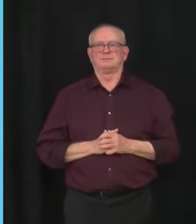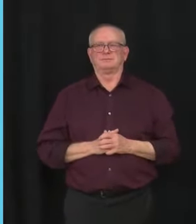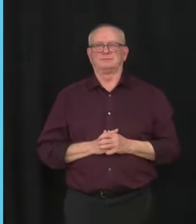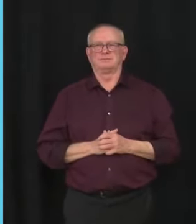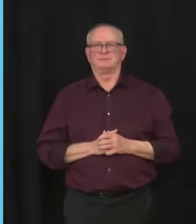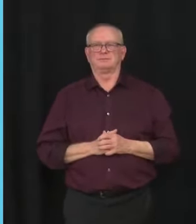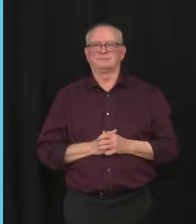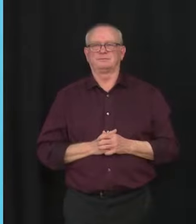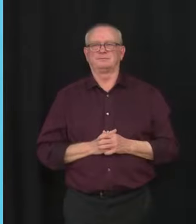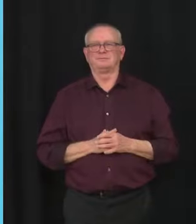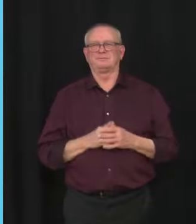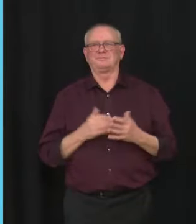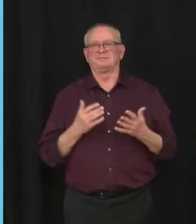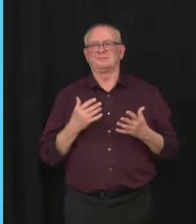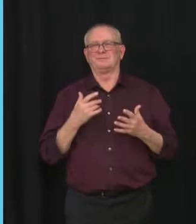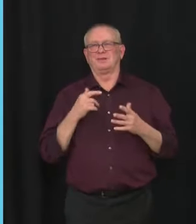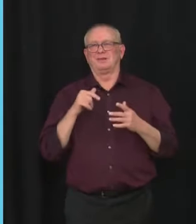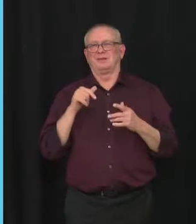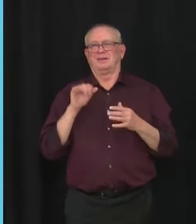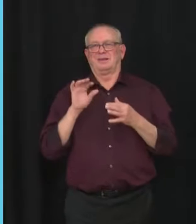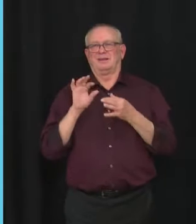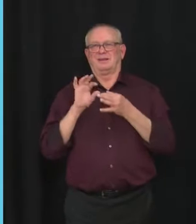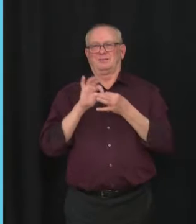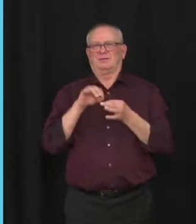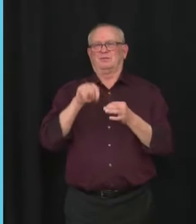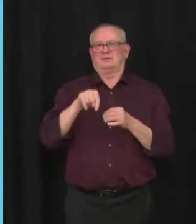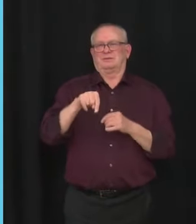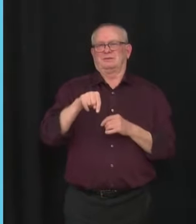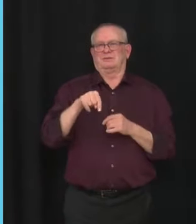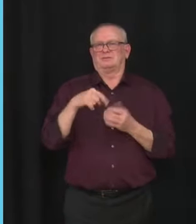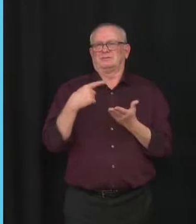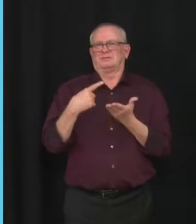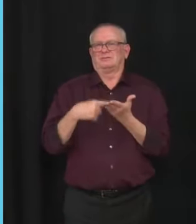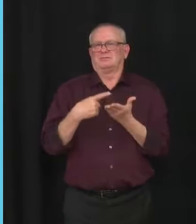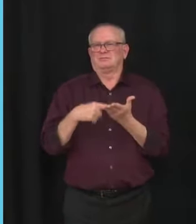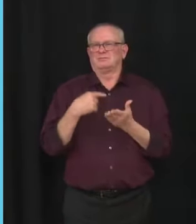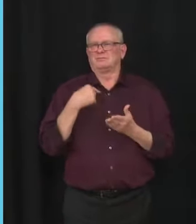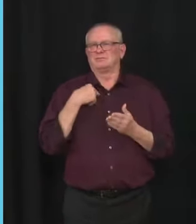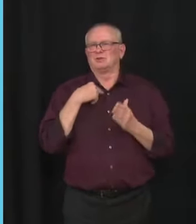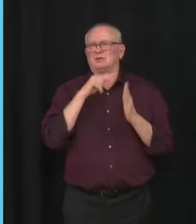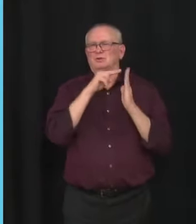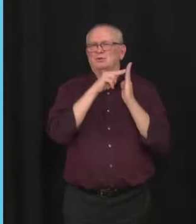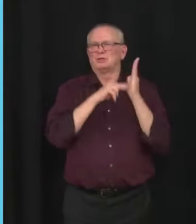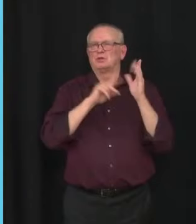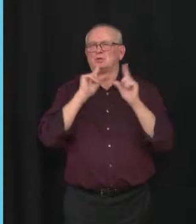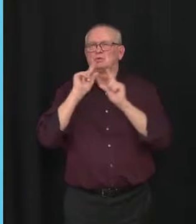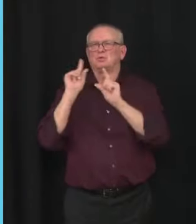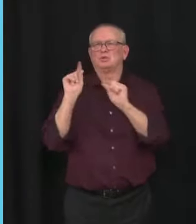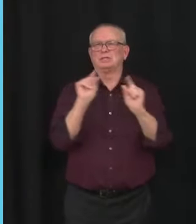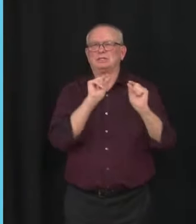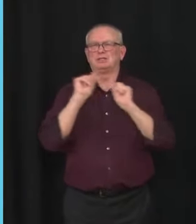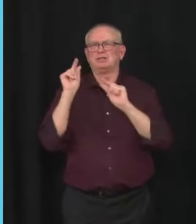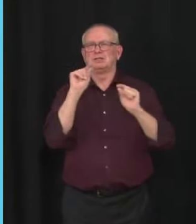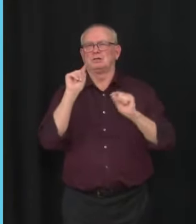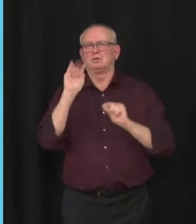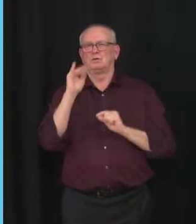on Twitter, you made some comments about David Suzuki and